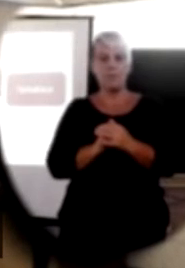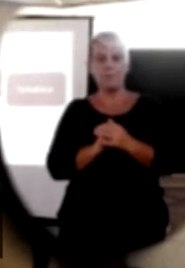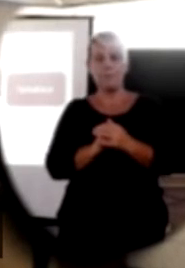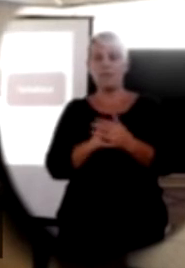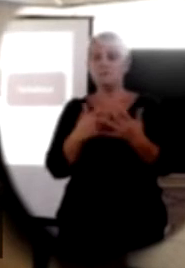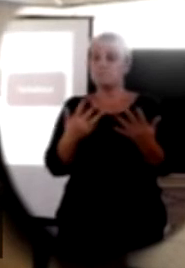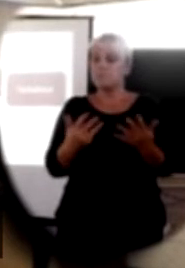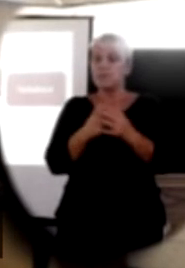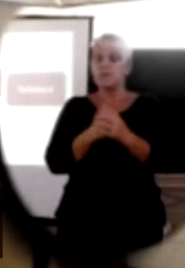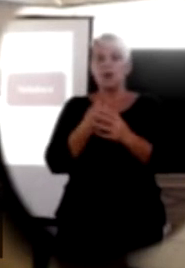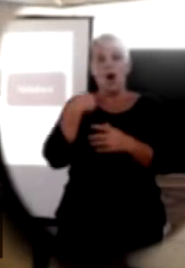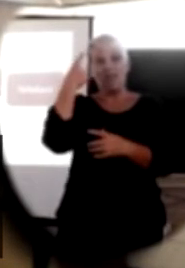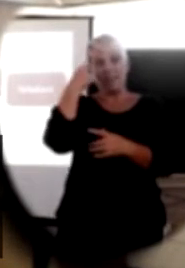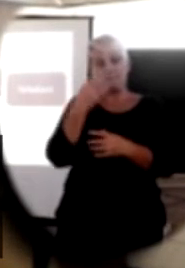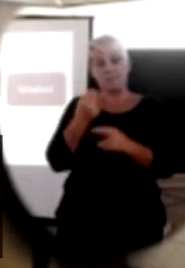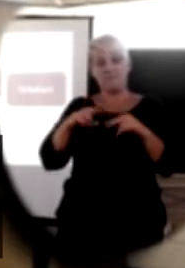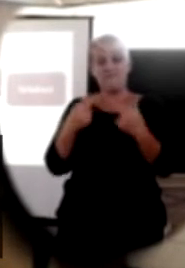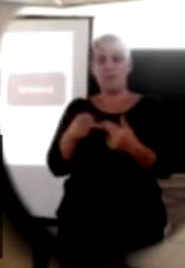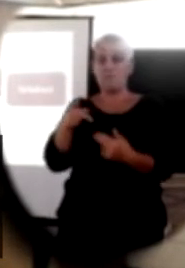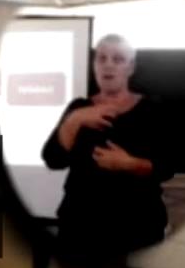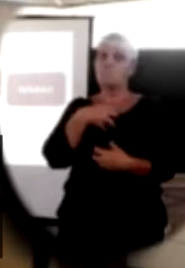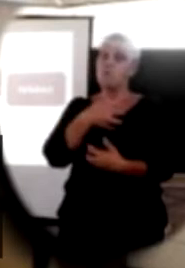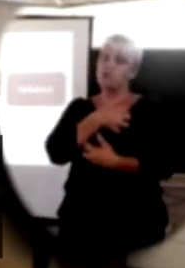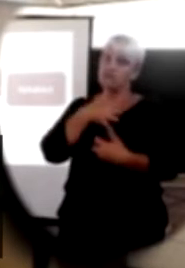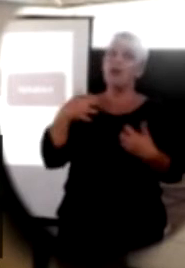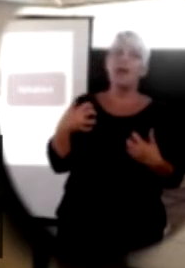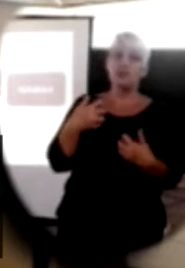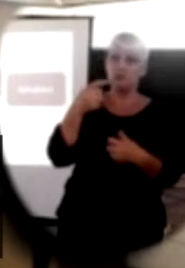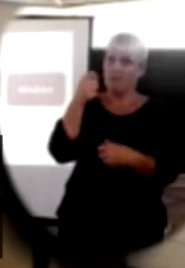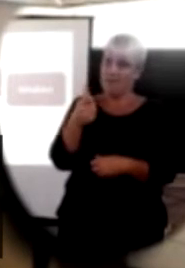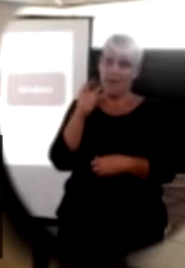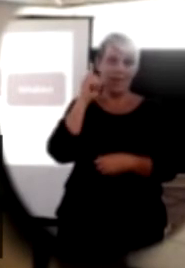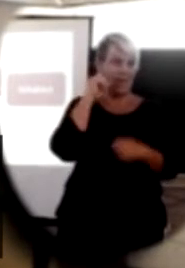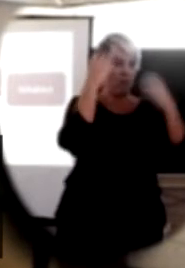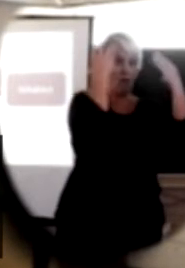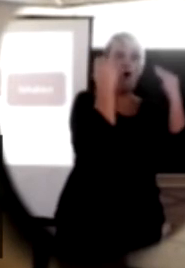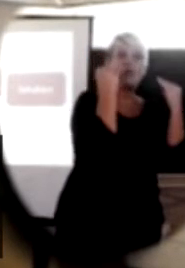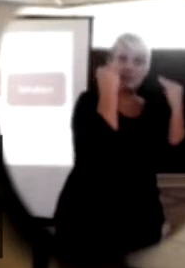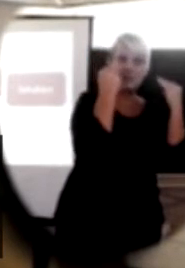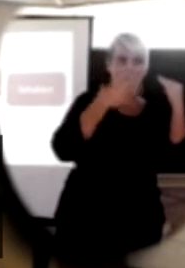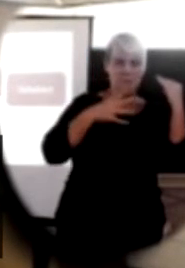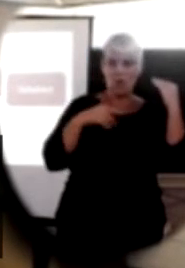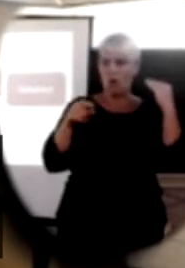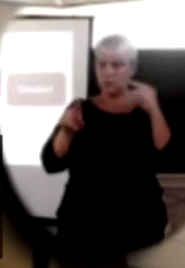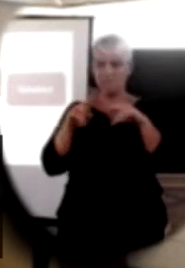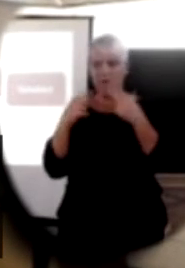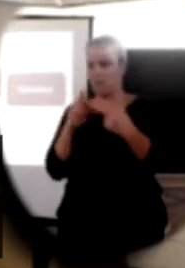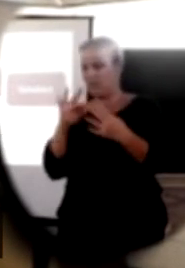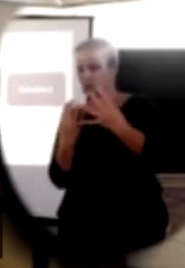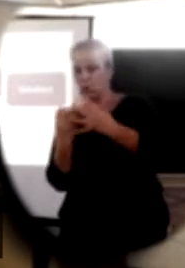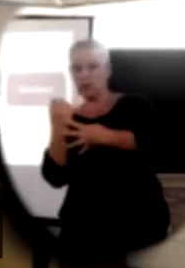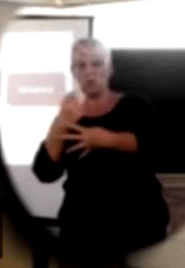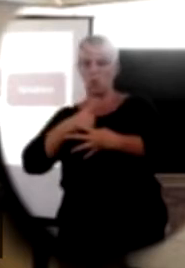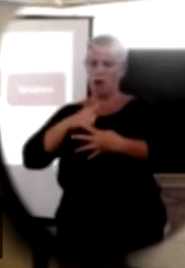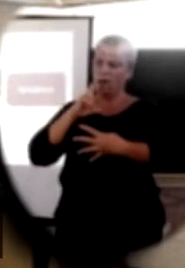I think for some of those families that's even more challenging than having a hearing loss because most of our families there's no diagnosis